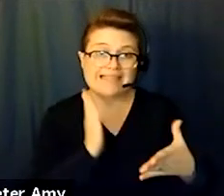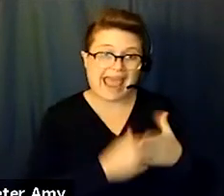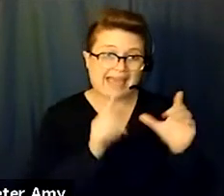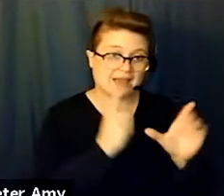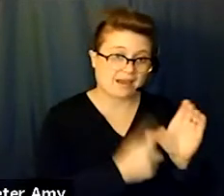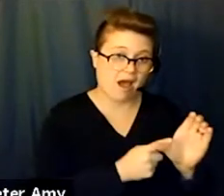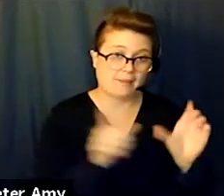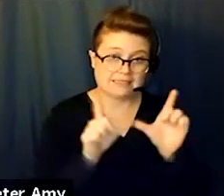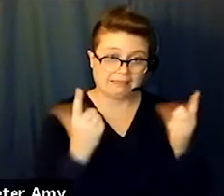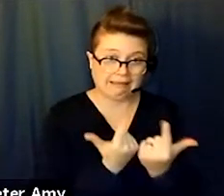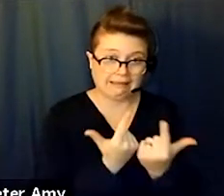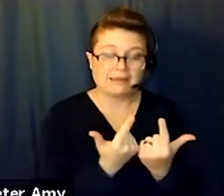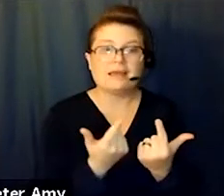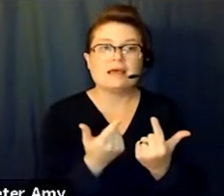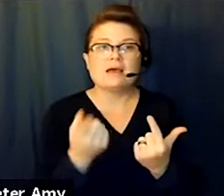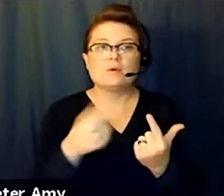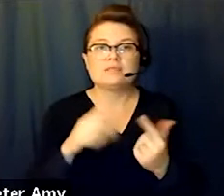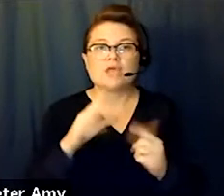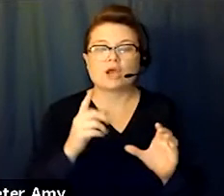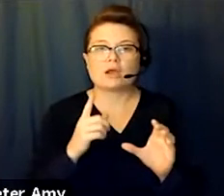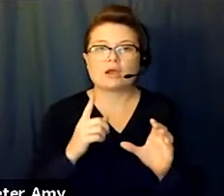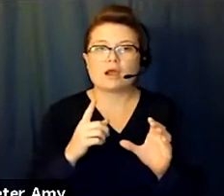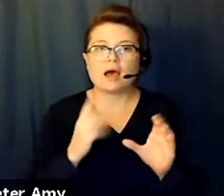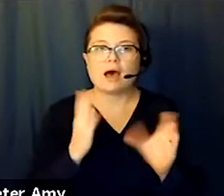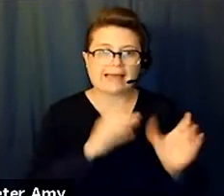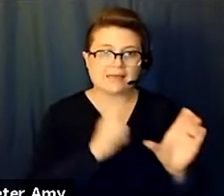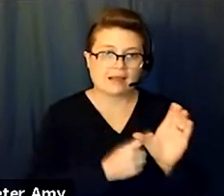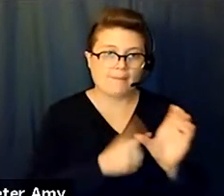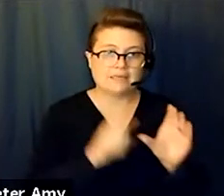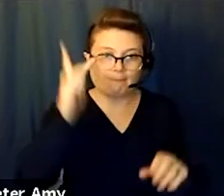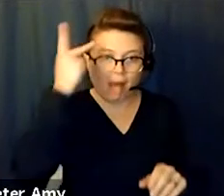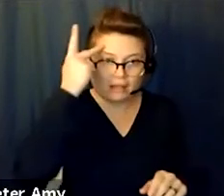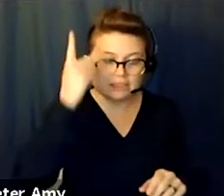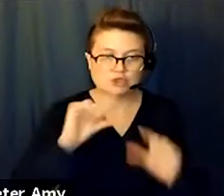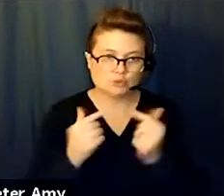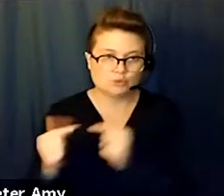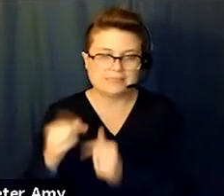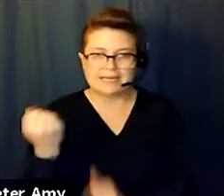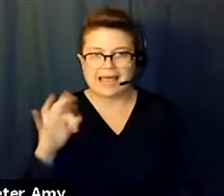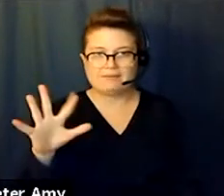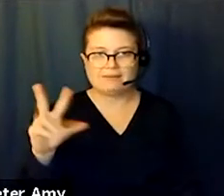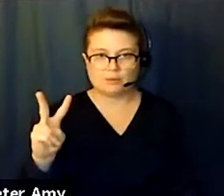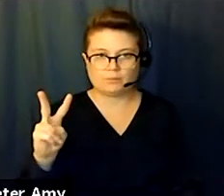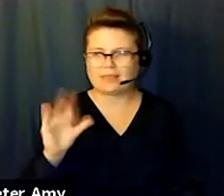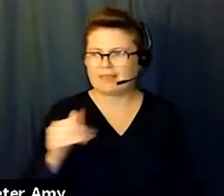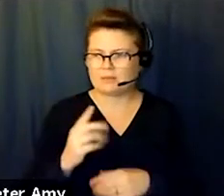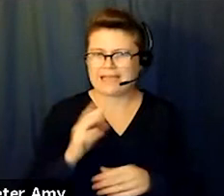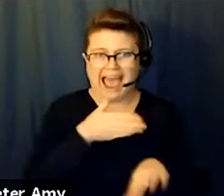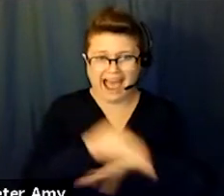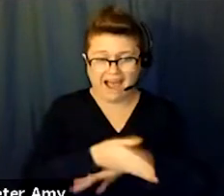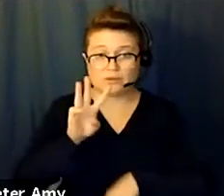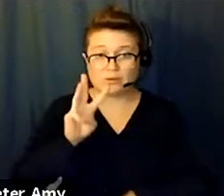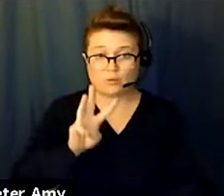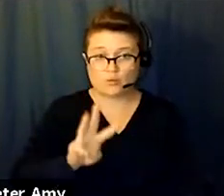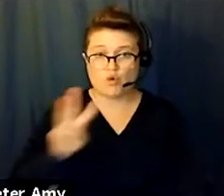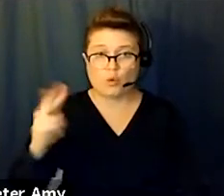organization of communist politicians and groups in 1952. This is after World War II. This is after the